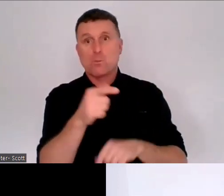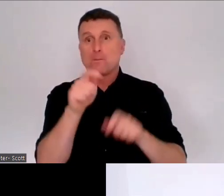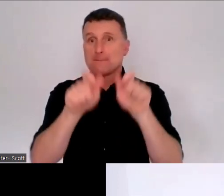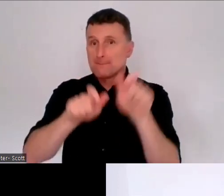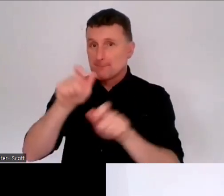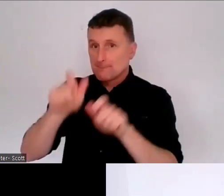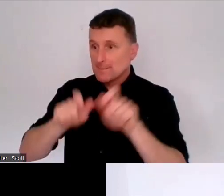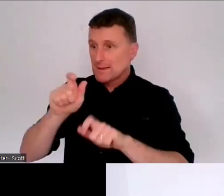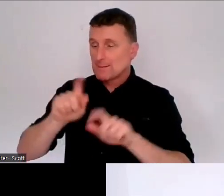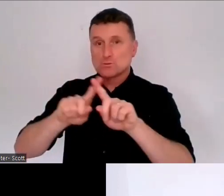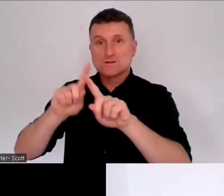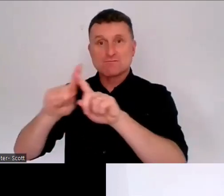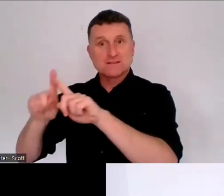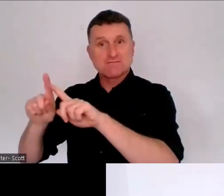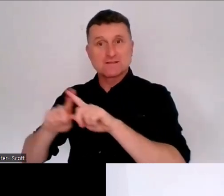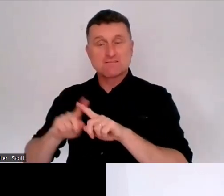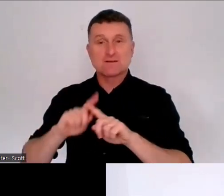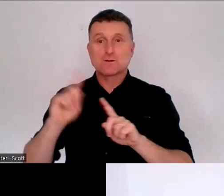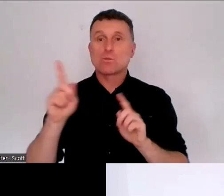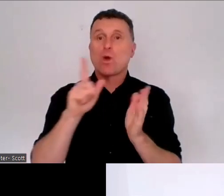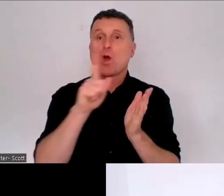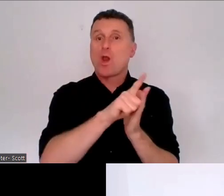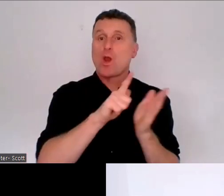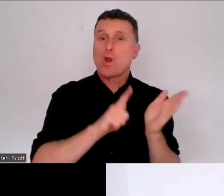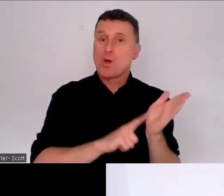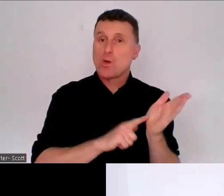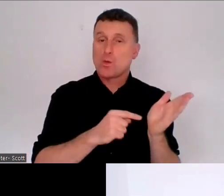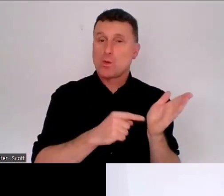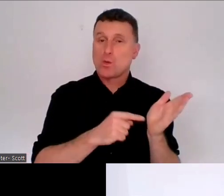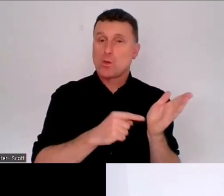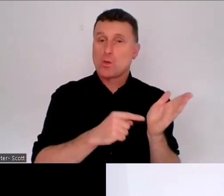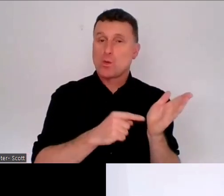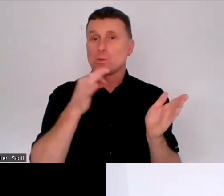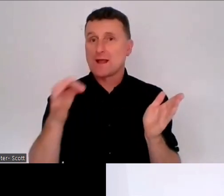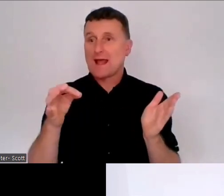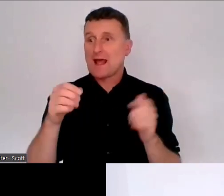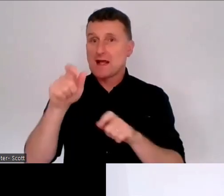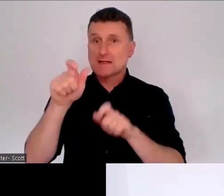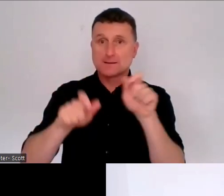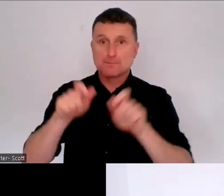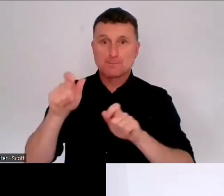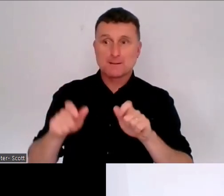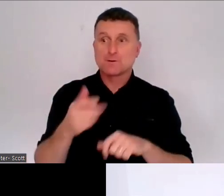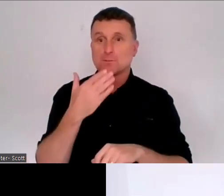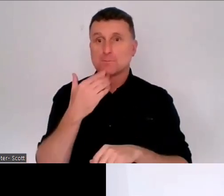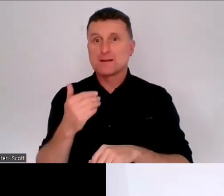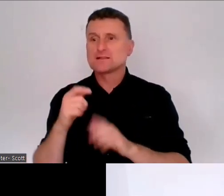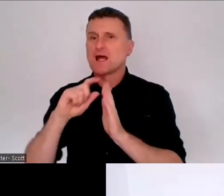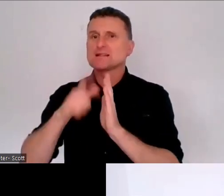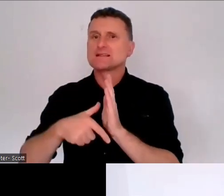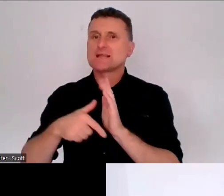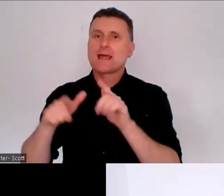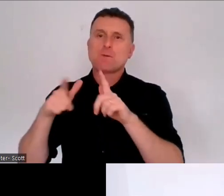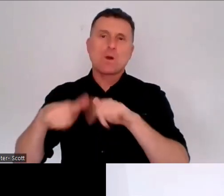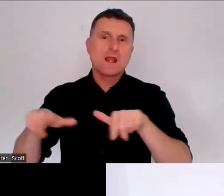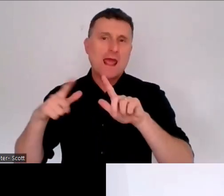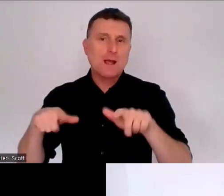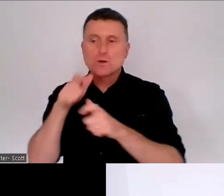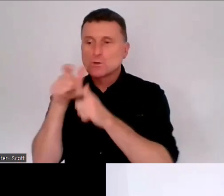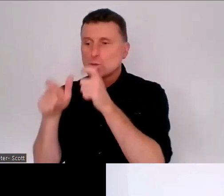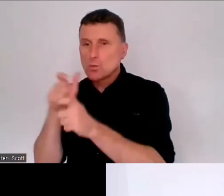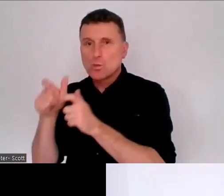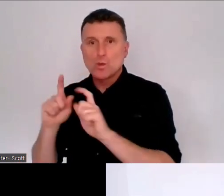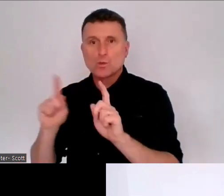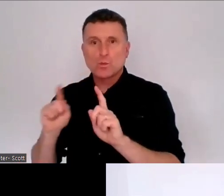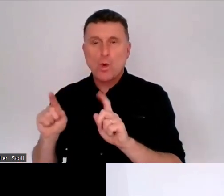For example, we ask for public feedback on the language we use in relation to disabled people, people with lived experience of